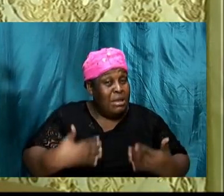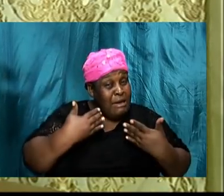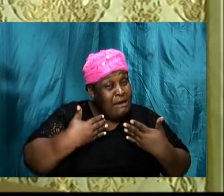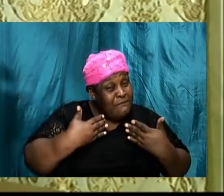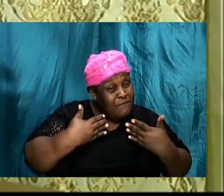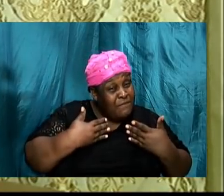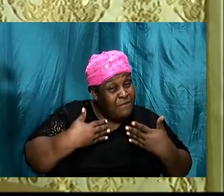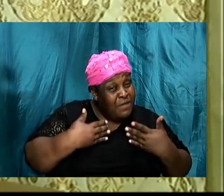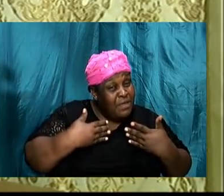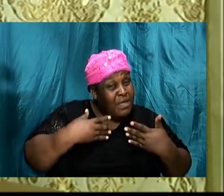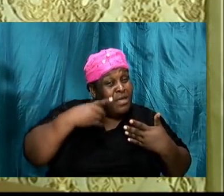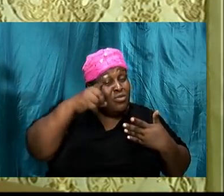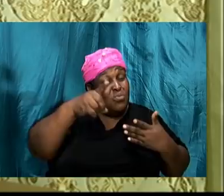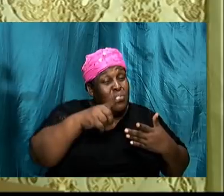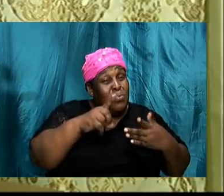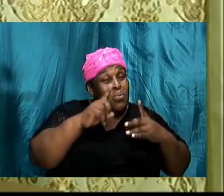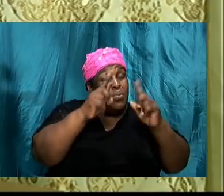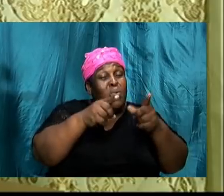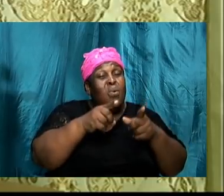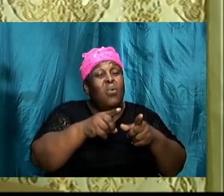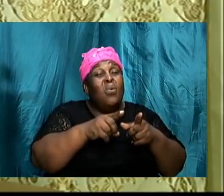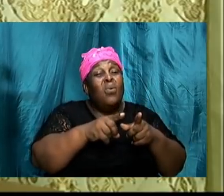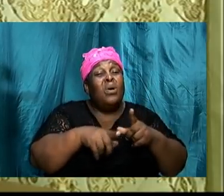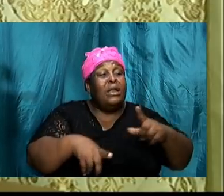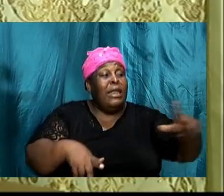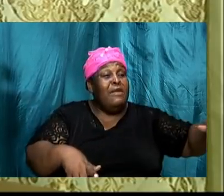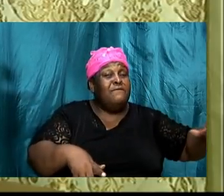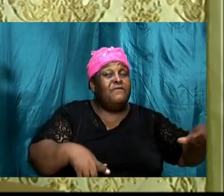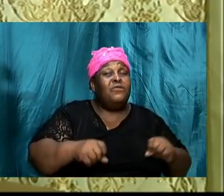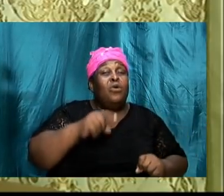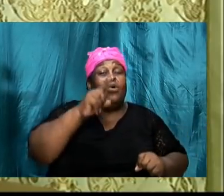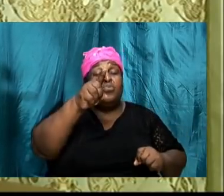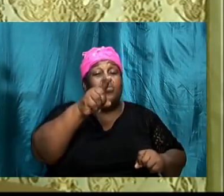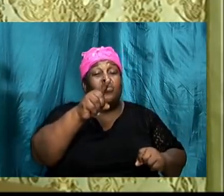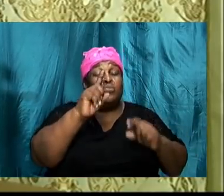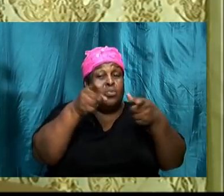to you going left or you going right acknowledge him